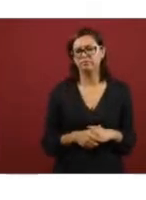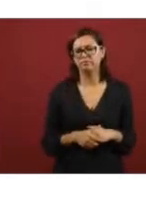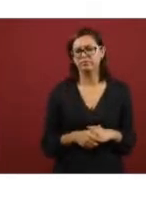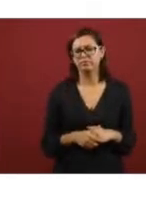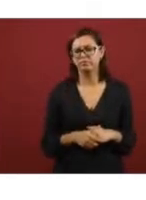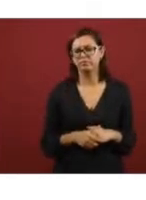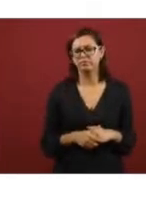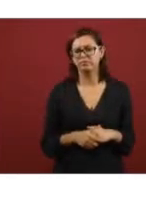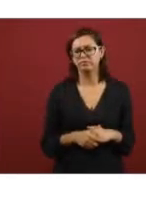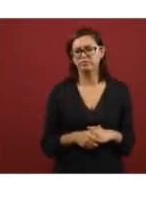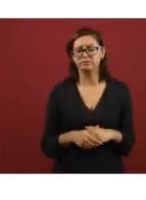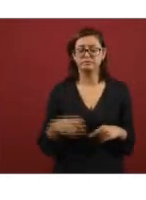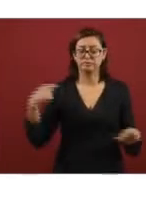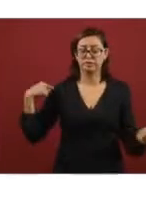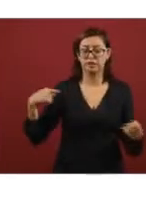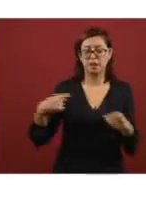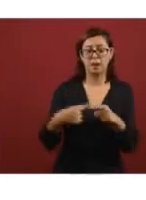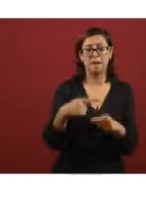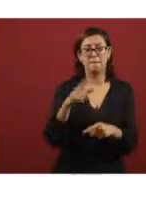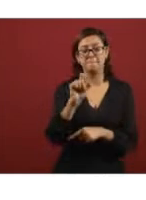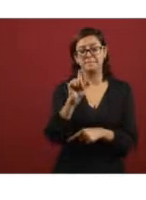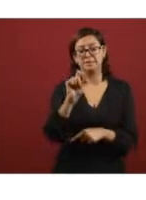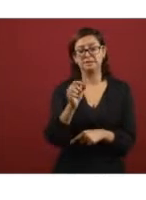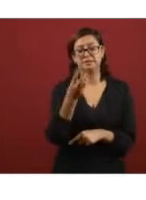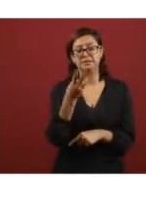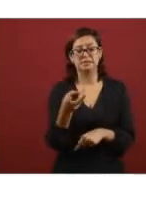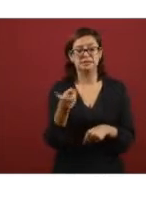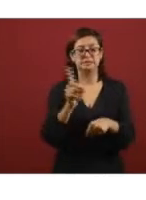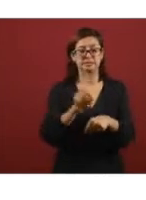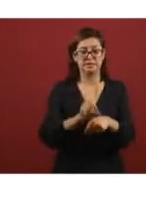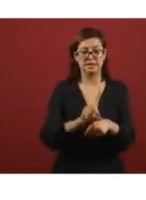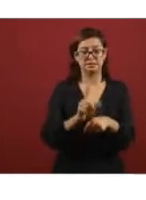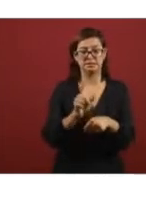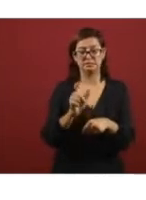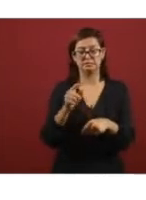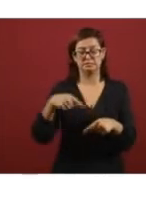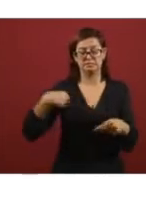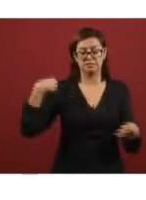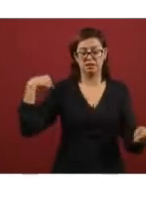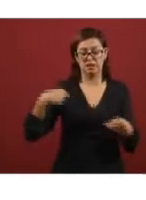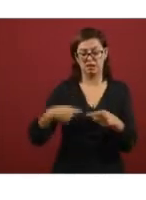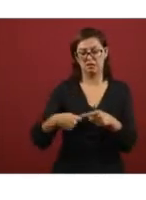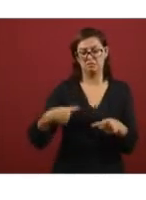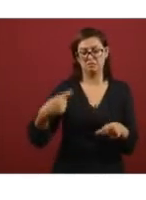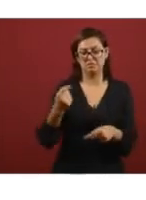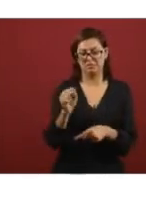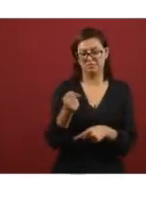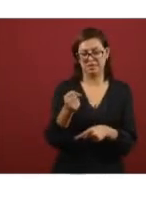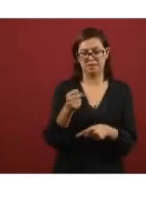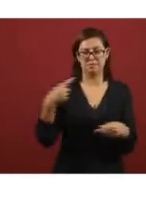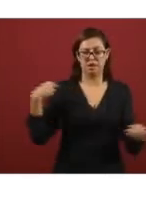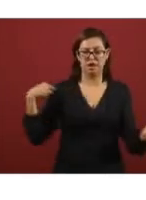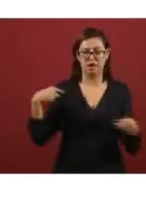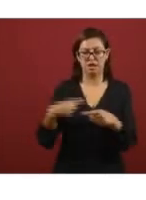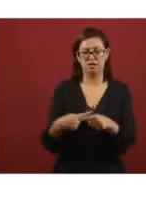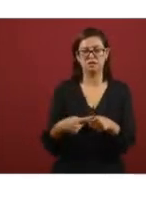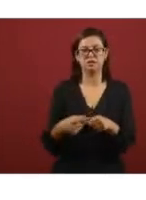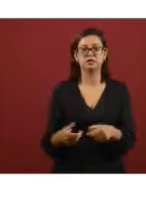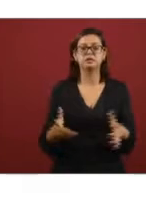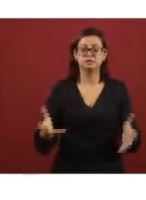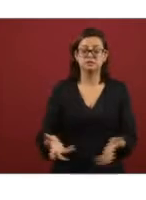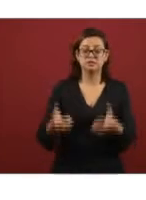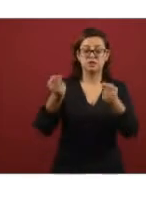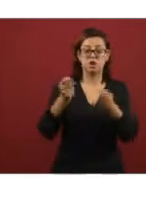the median in these 23 or 24 days of September we're we're